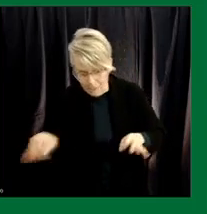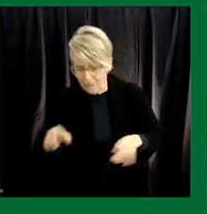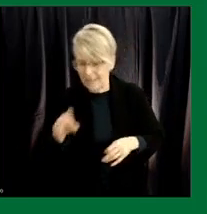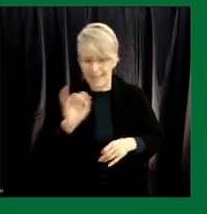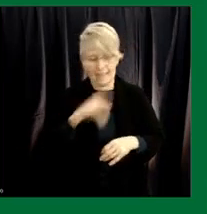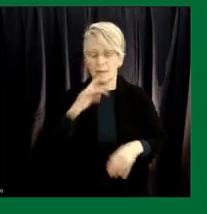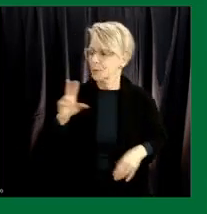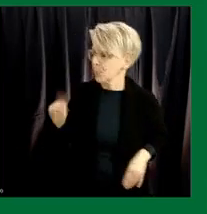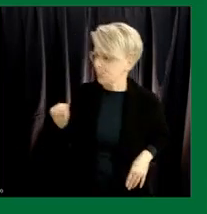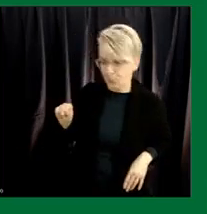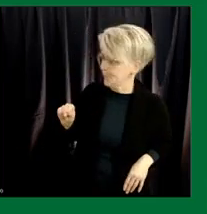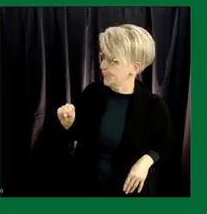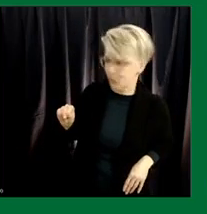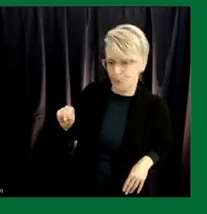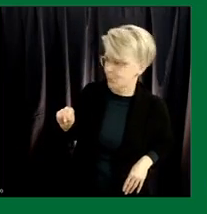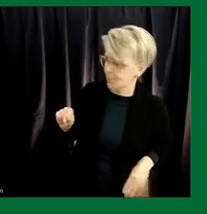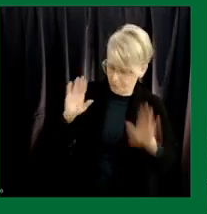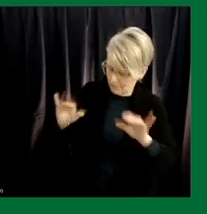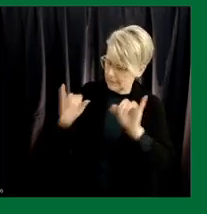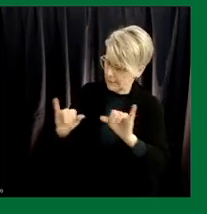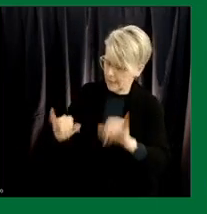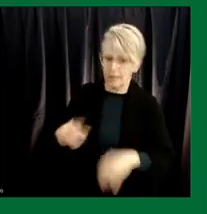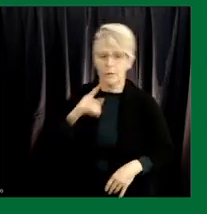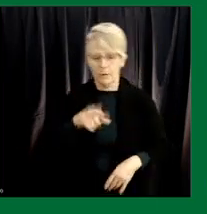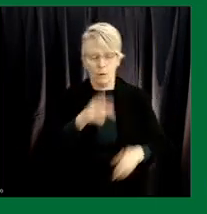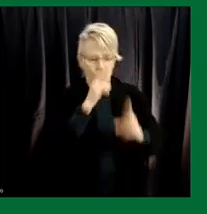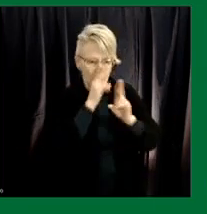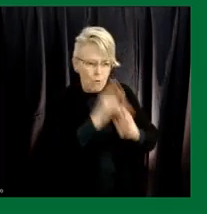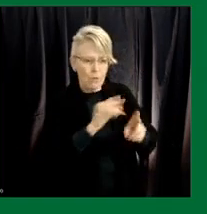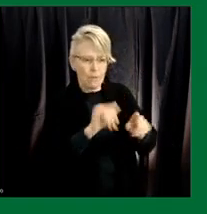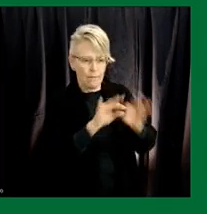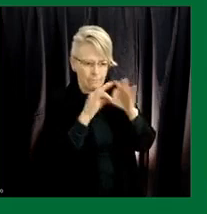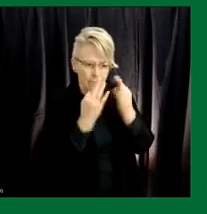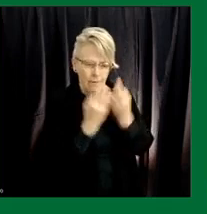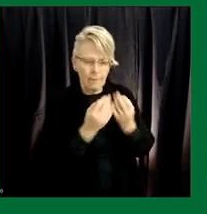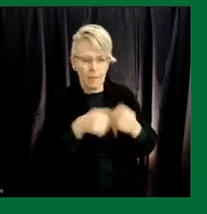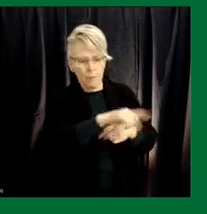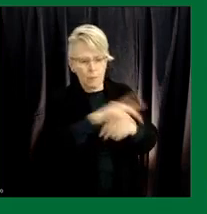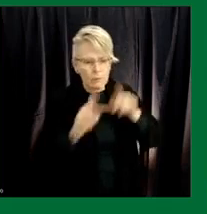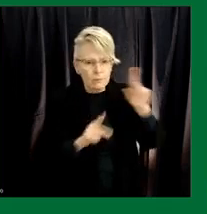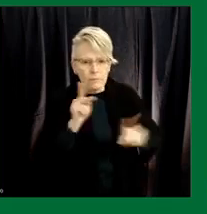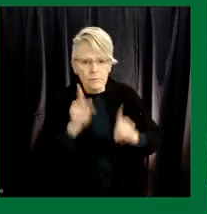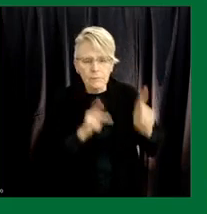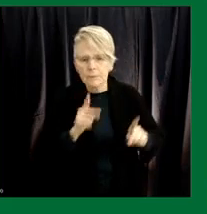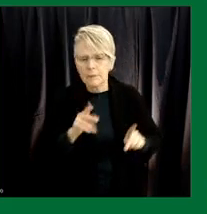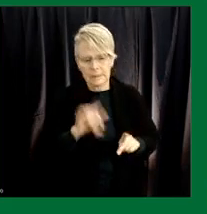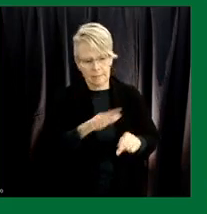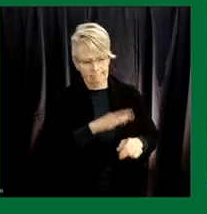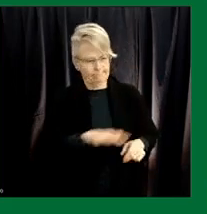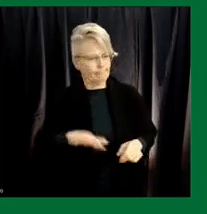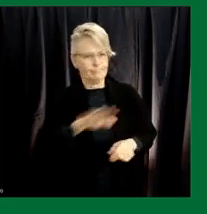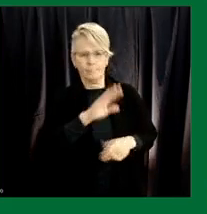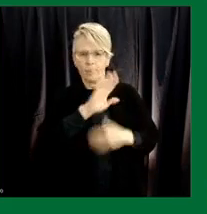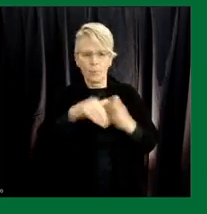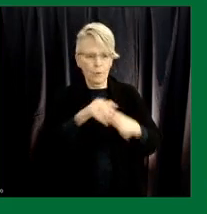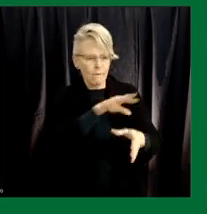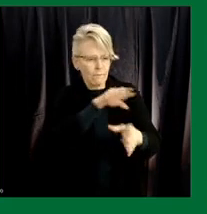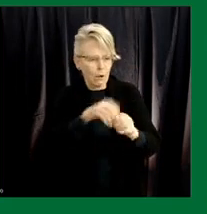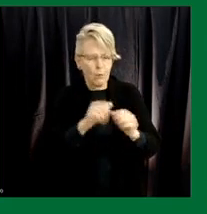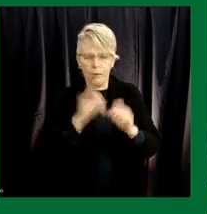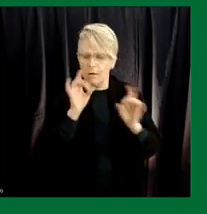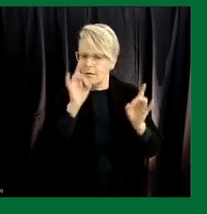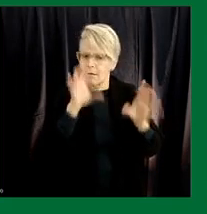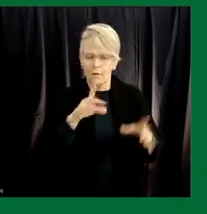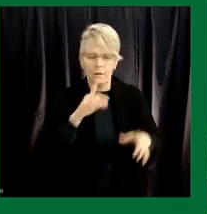on that day she has honored uh those families and those individuals and that that entire all of those involved with that tragedy